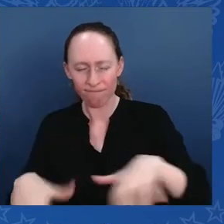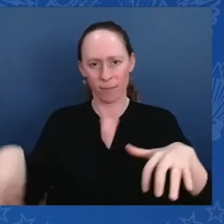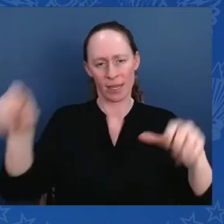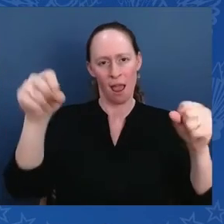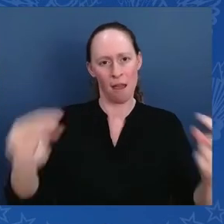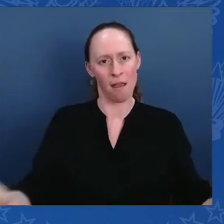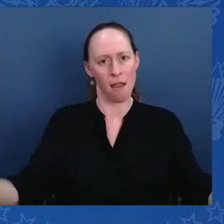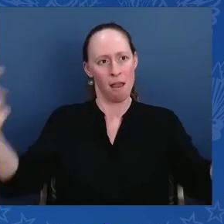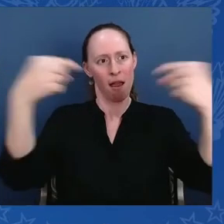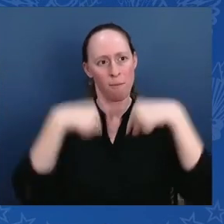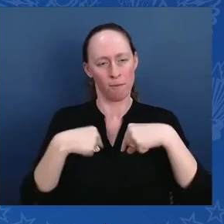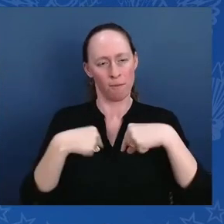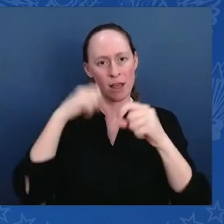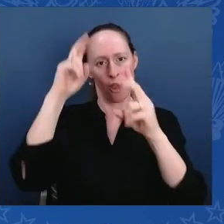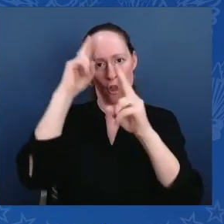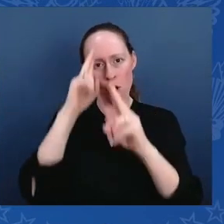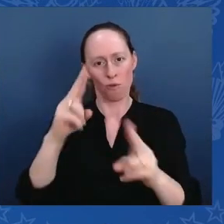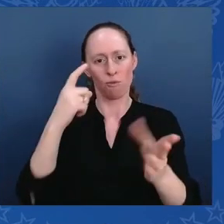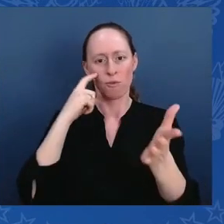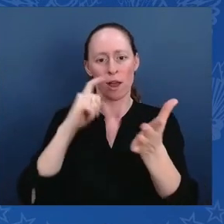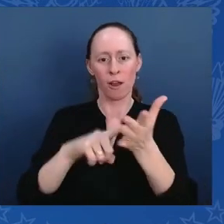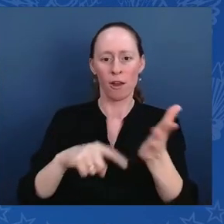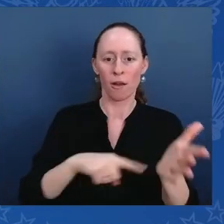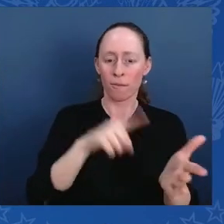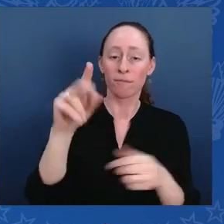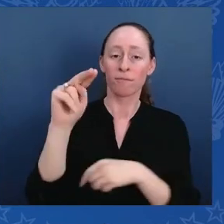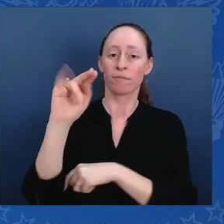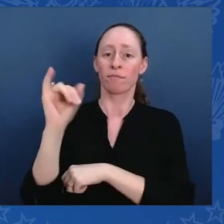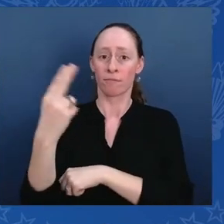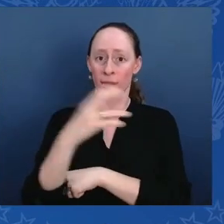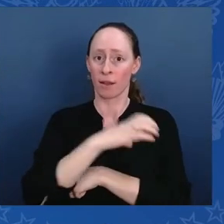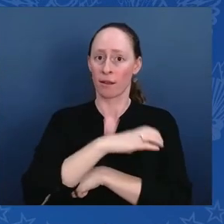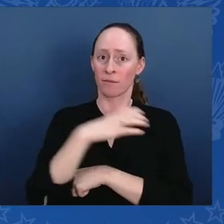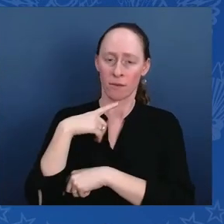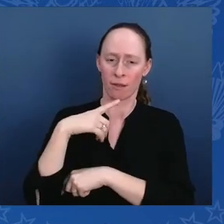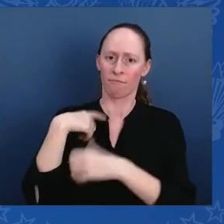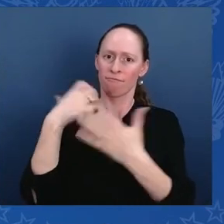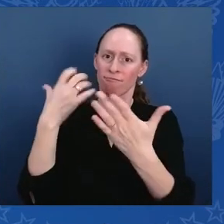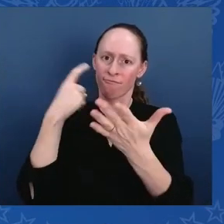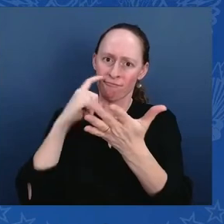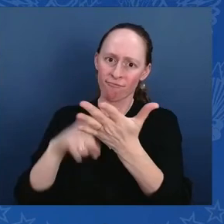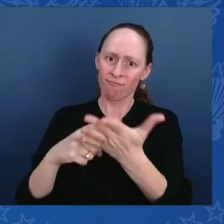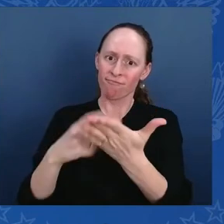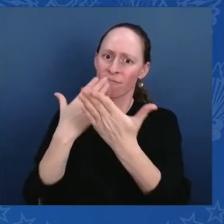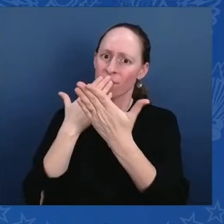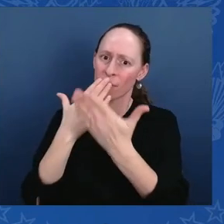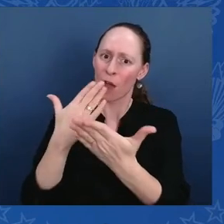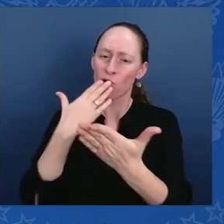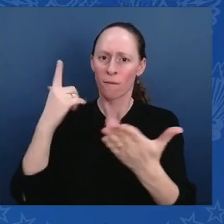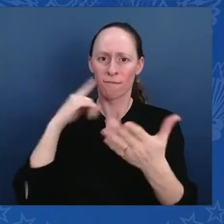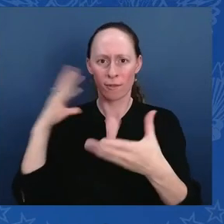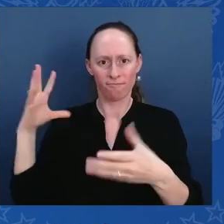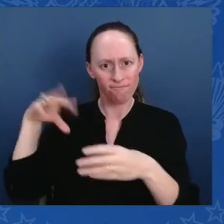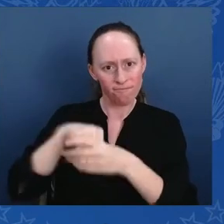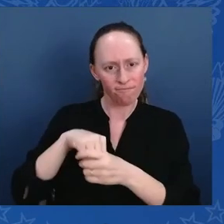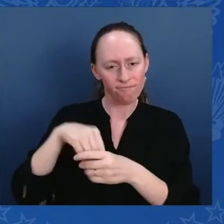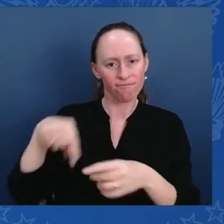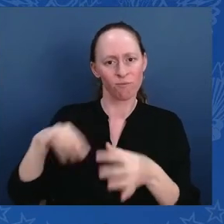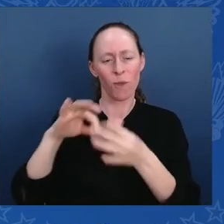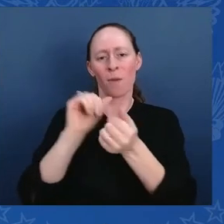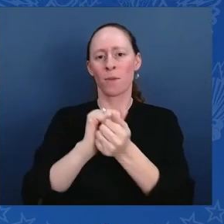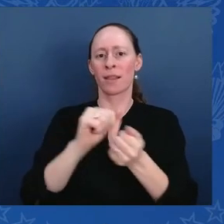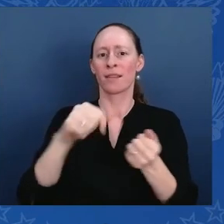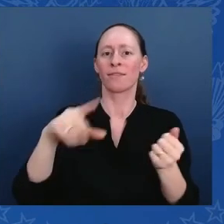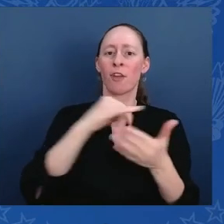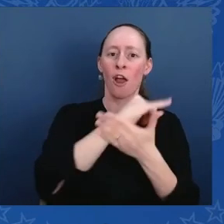Council, the NEH Council members who are here, members of the President's Committee on Arts and Humanities, and all the NEH and NEA staff who have joined